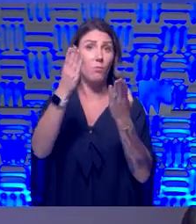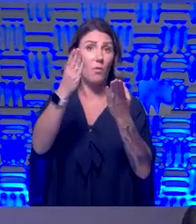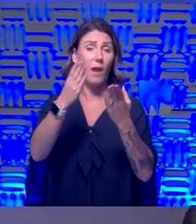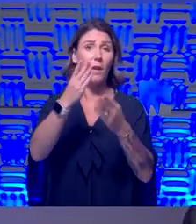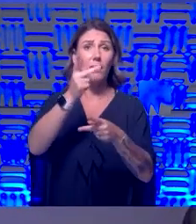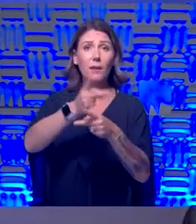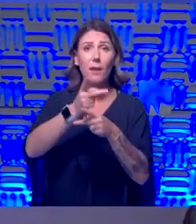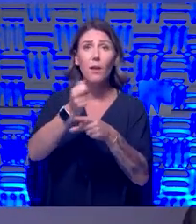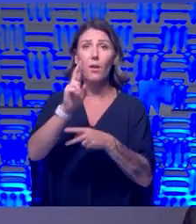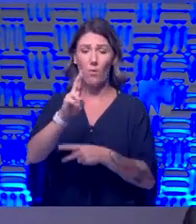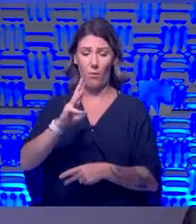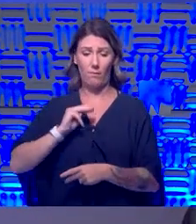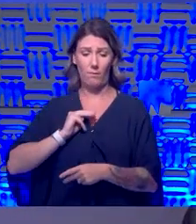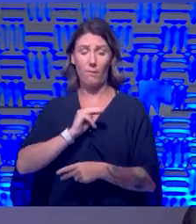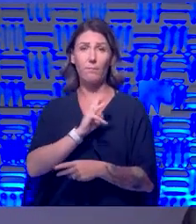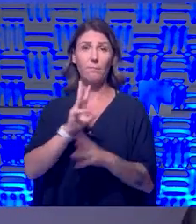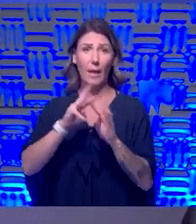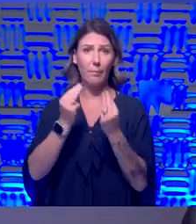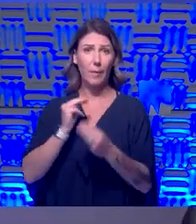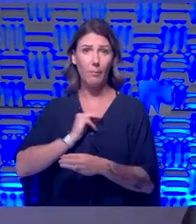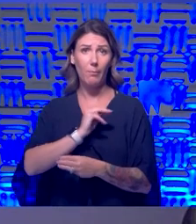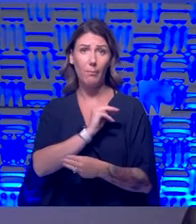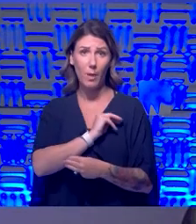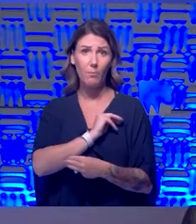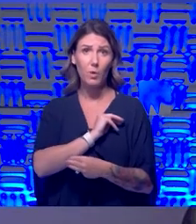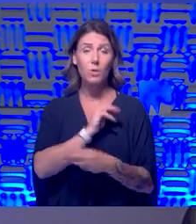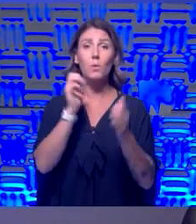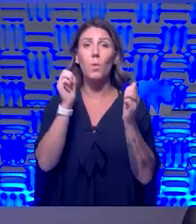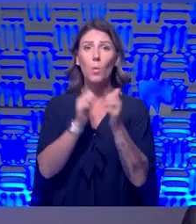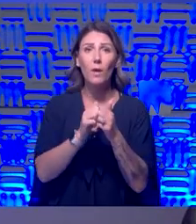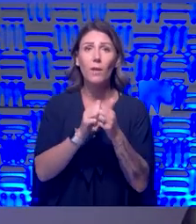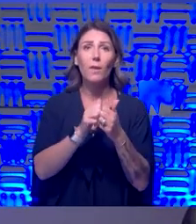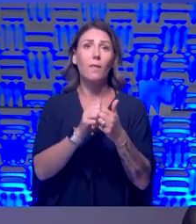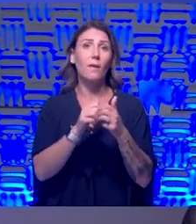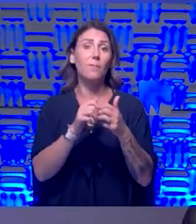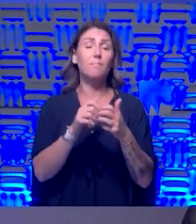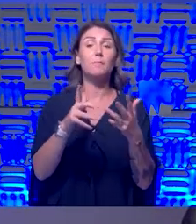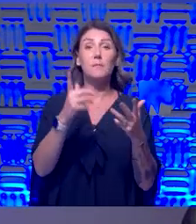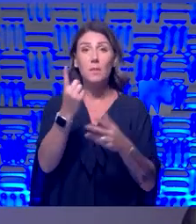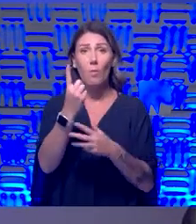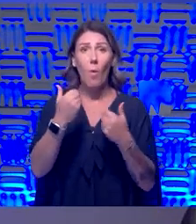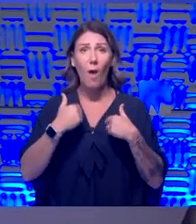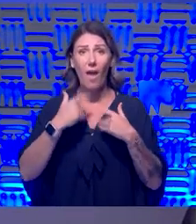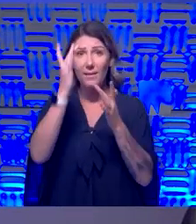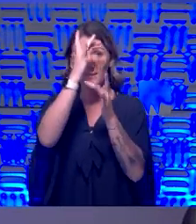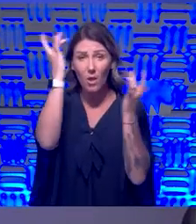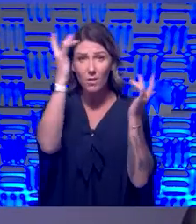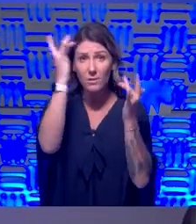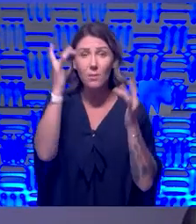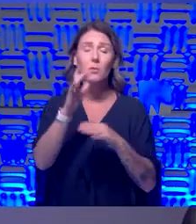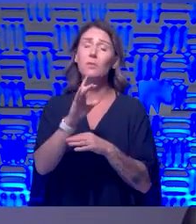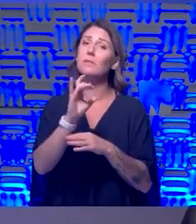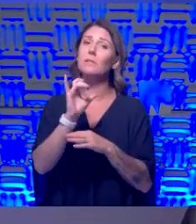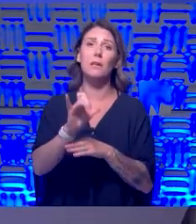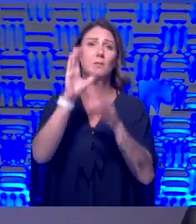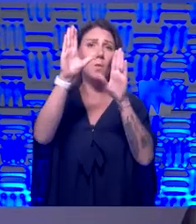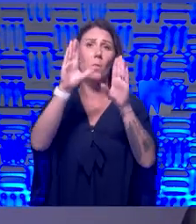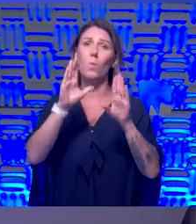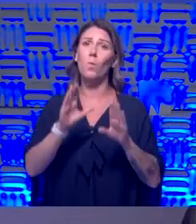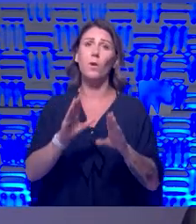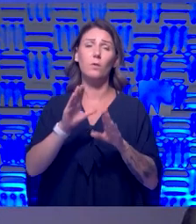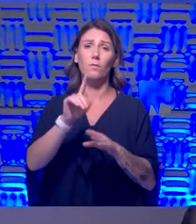or family members of individuals with, with Alzheimer's, individual therapy is a great resource and a great tool to have because